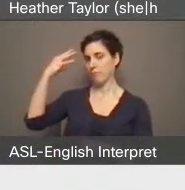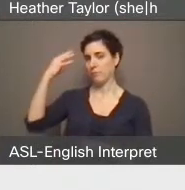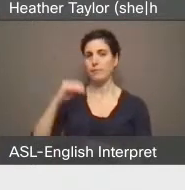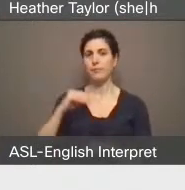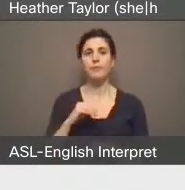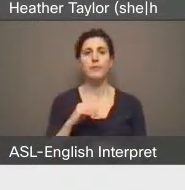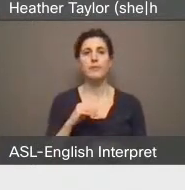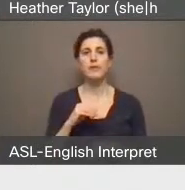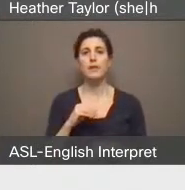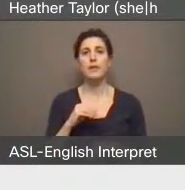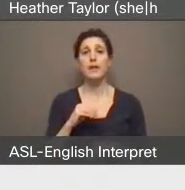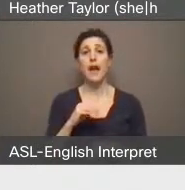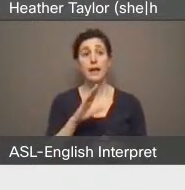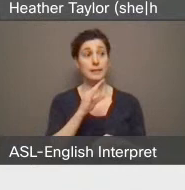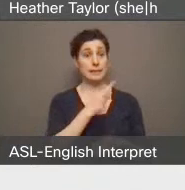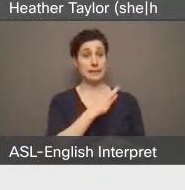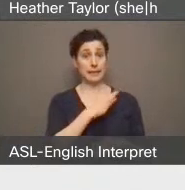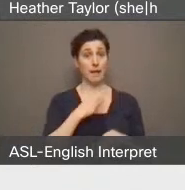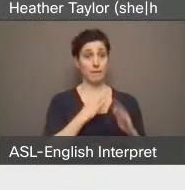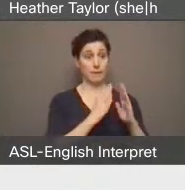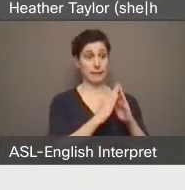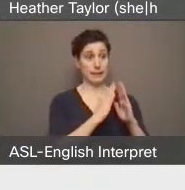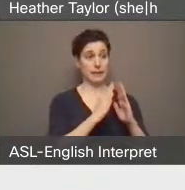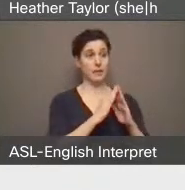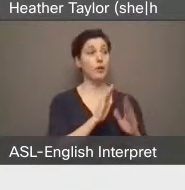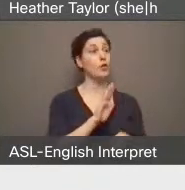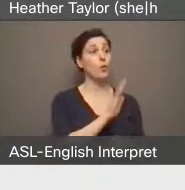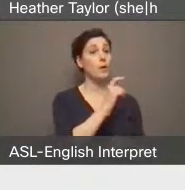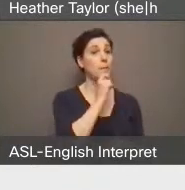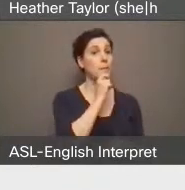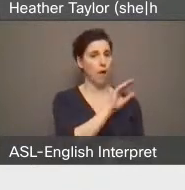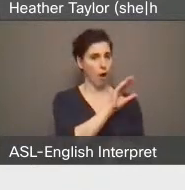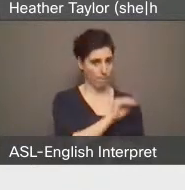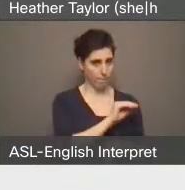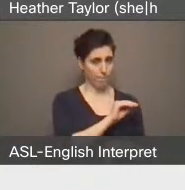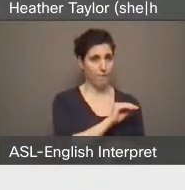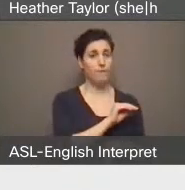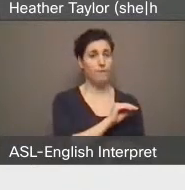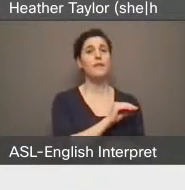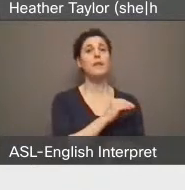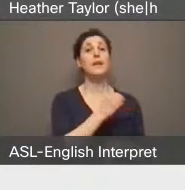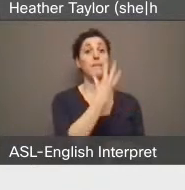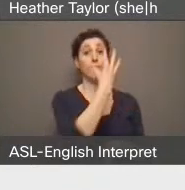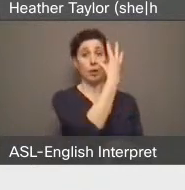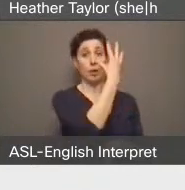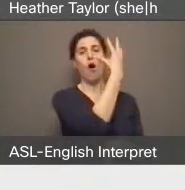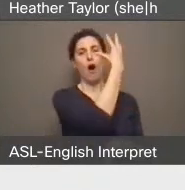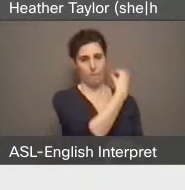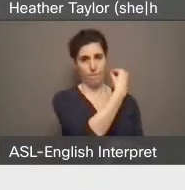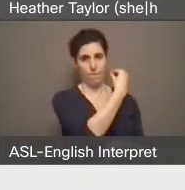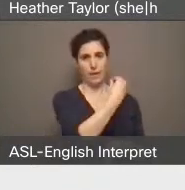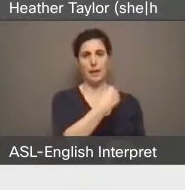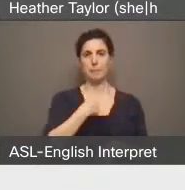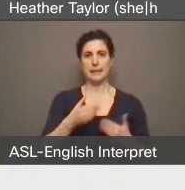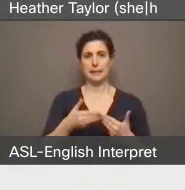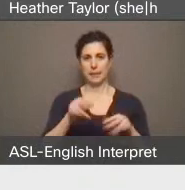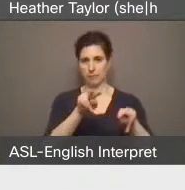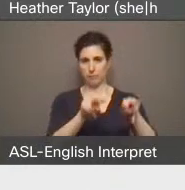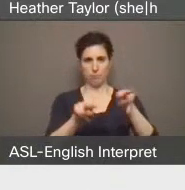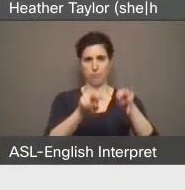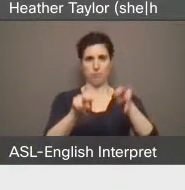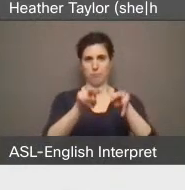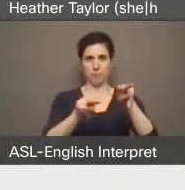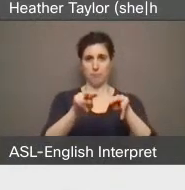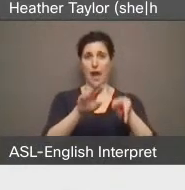And I'd like to remind staff to keep their mics muted and the videos turned off. It'll make it easier for me as the chair and for those watching on YouTube